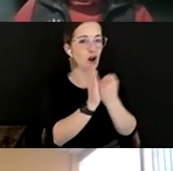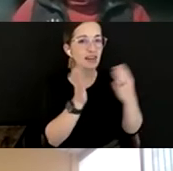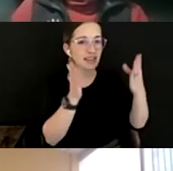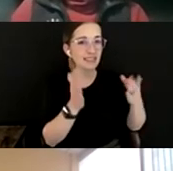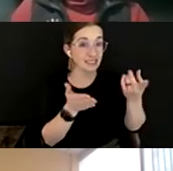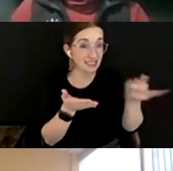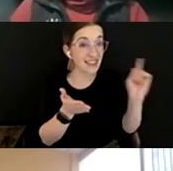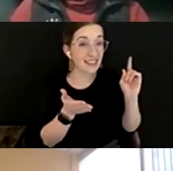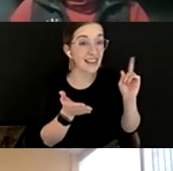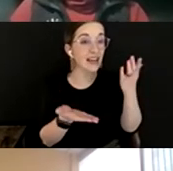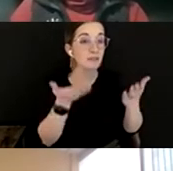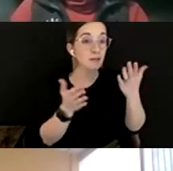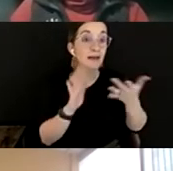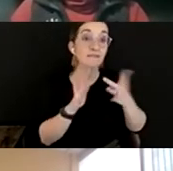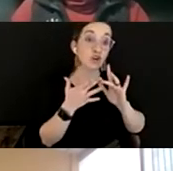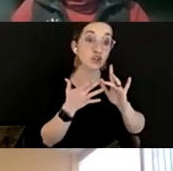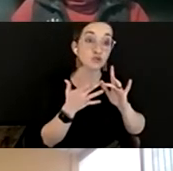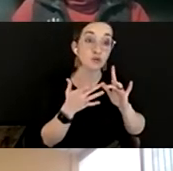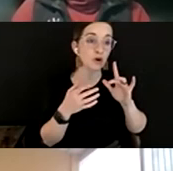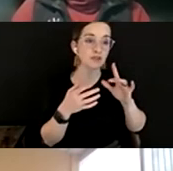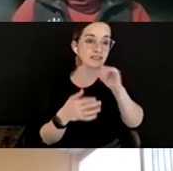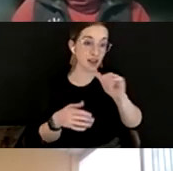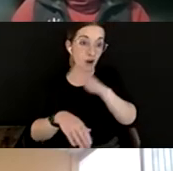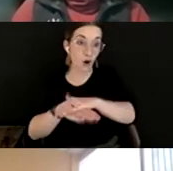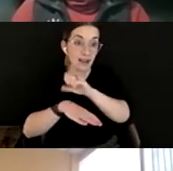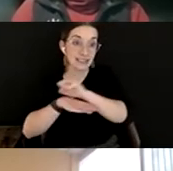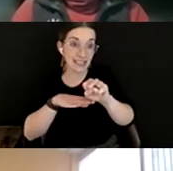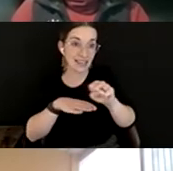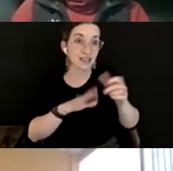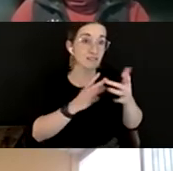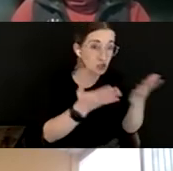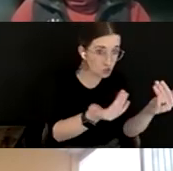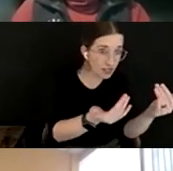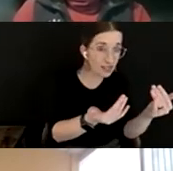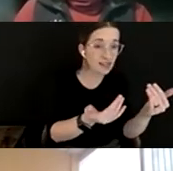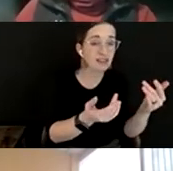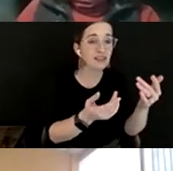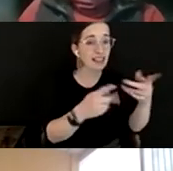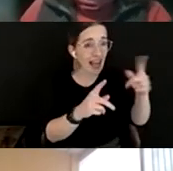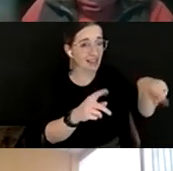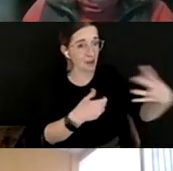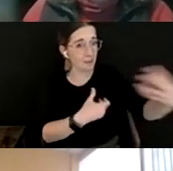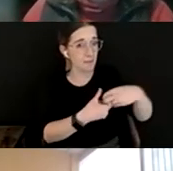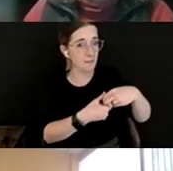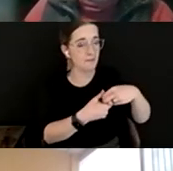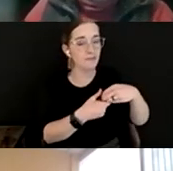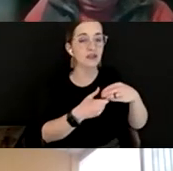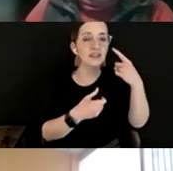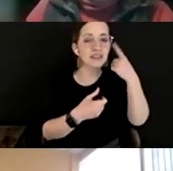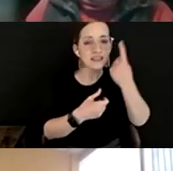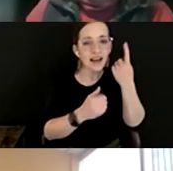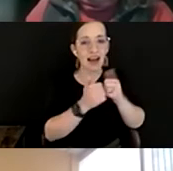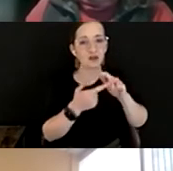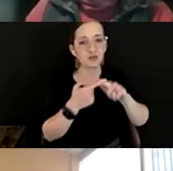virtual instead of on our stages. And that's such a thinking about how to continue to support